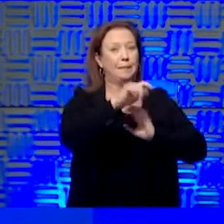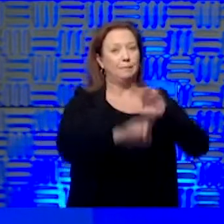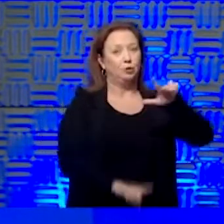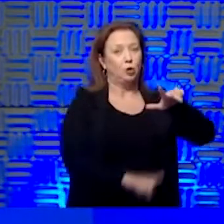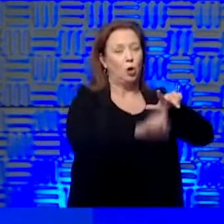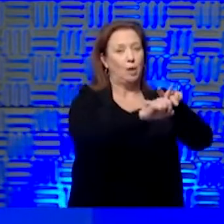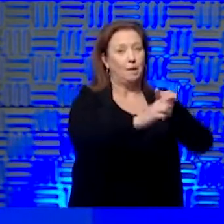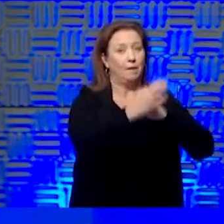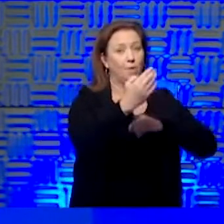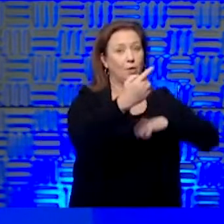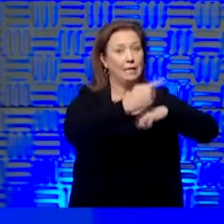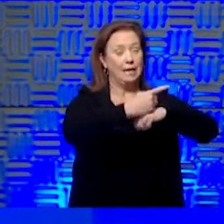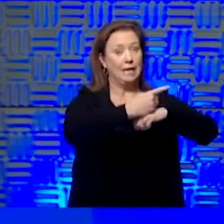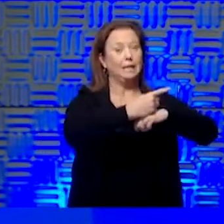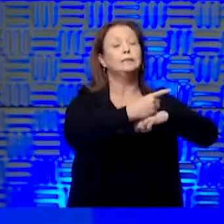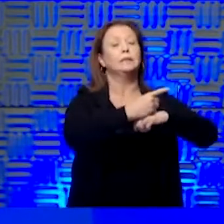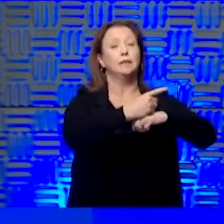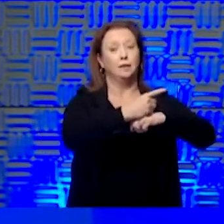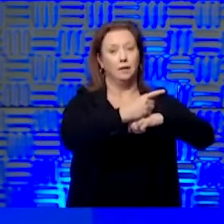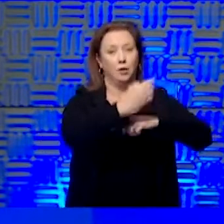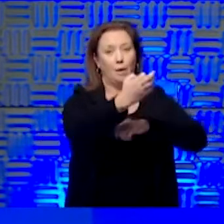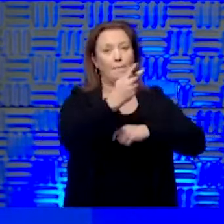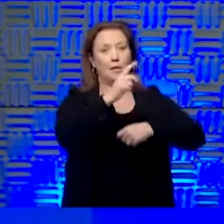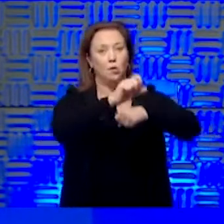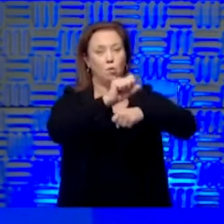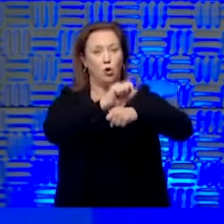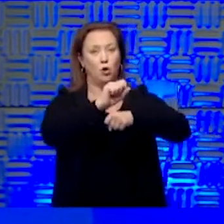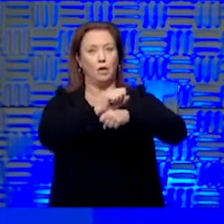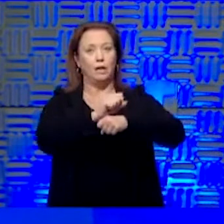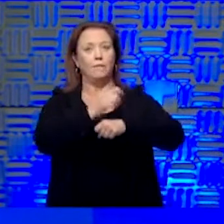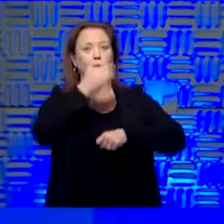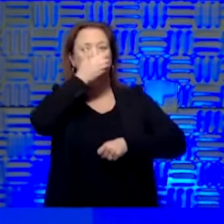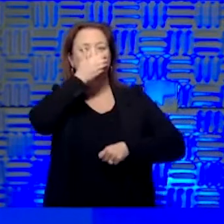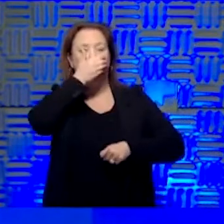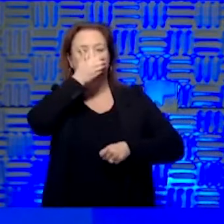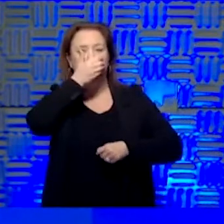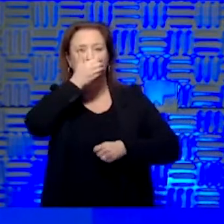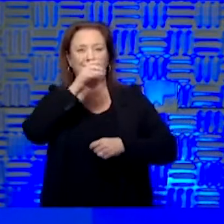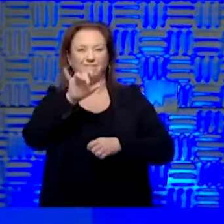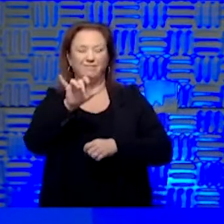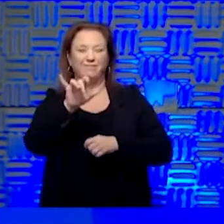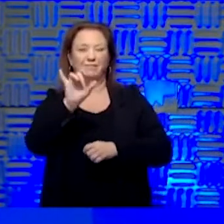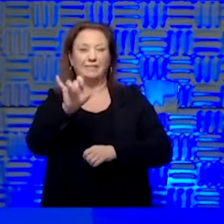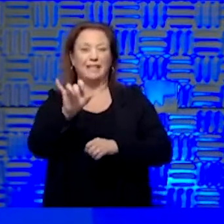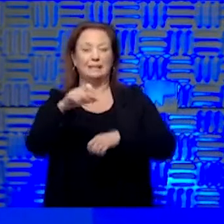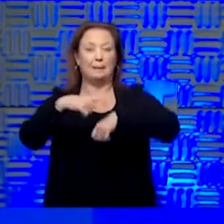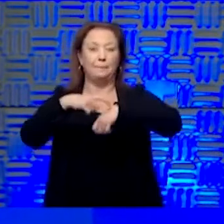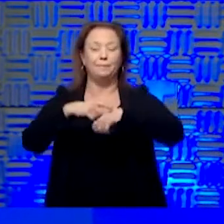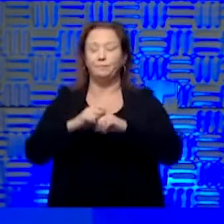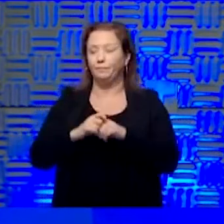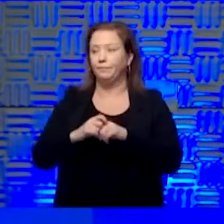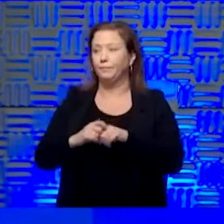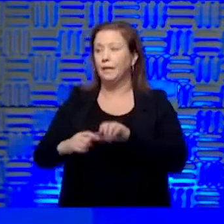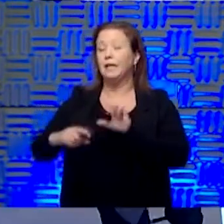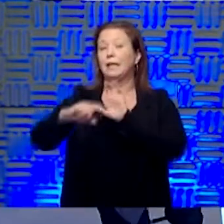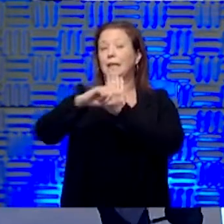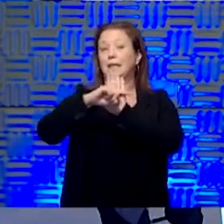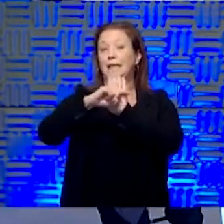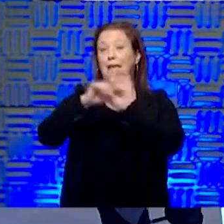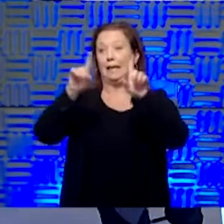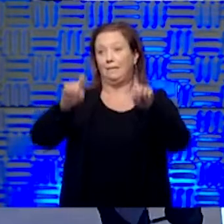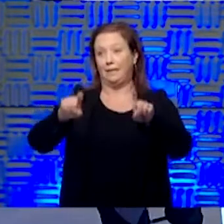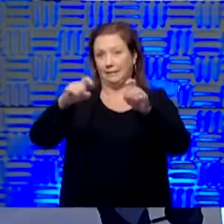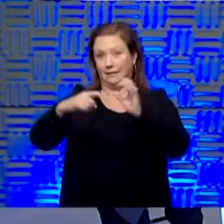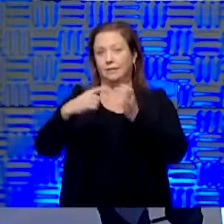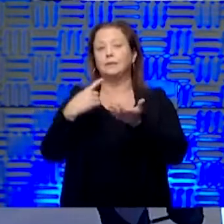then we are allowing you to come back to work, provided you're wearing a face mask during that time as well. And we kind of like a negative test out there sometimes.